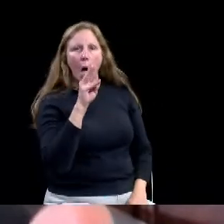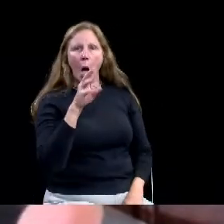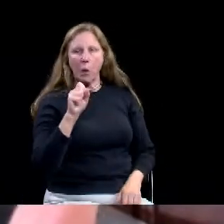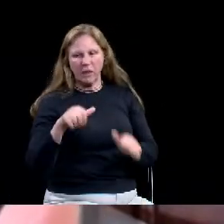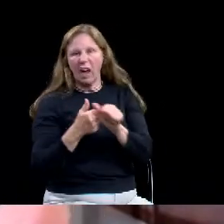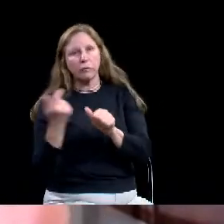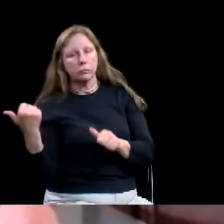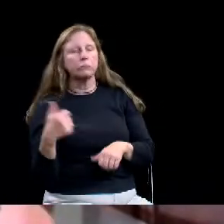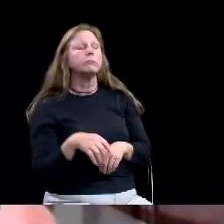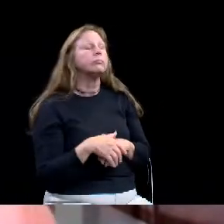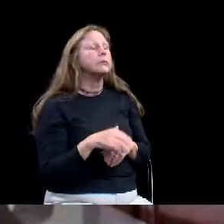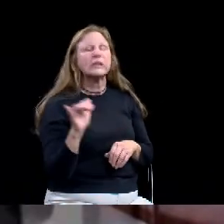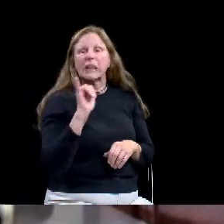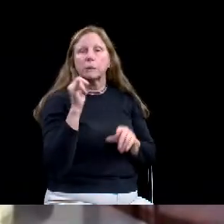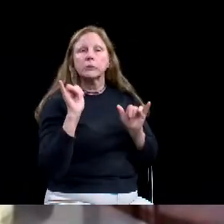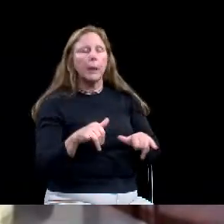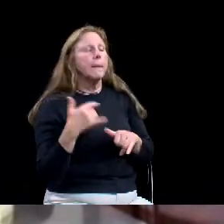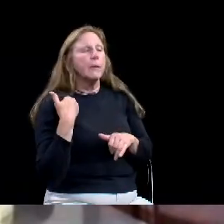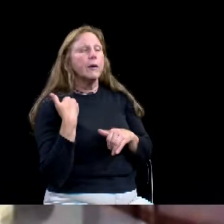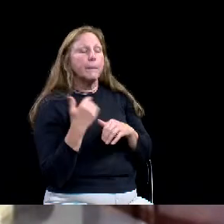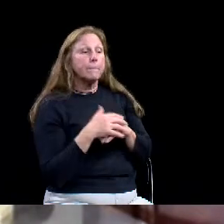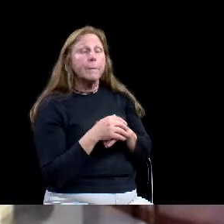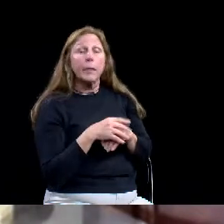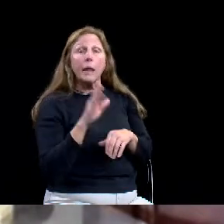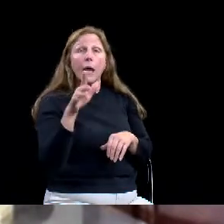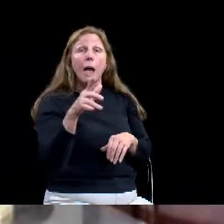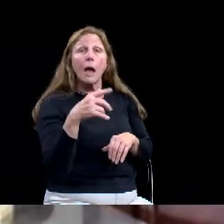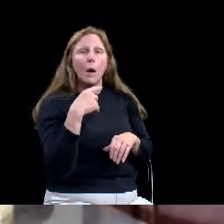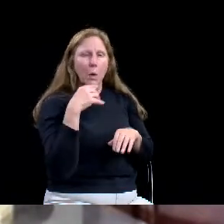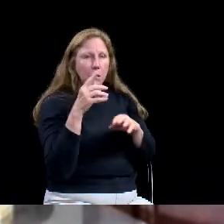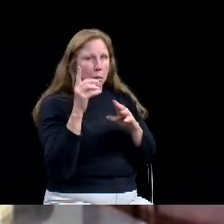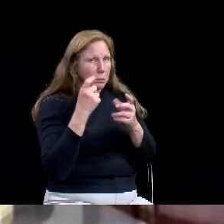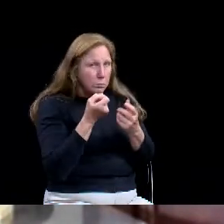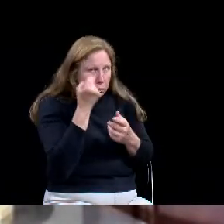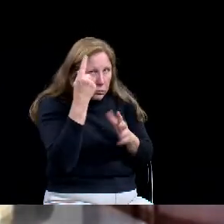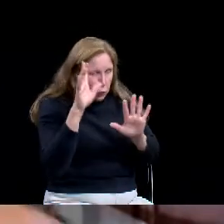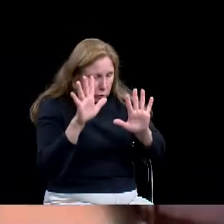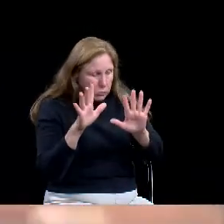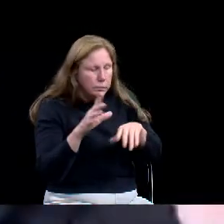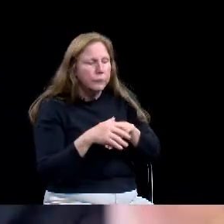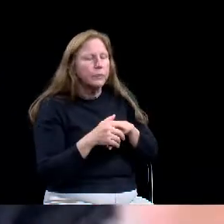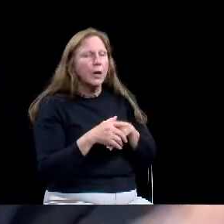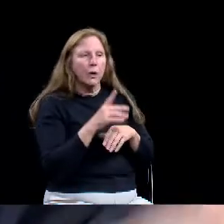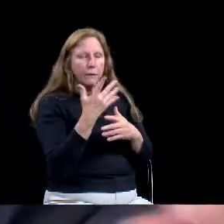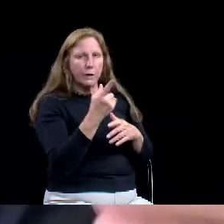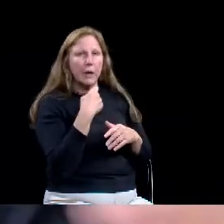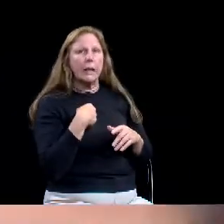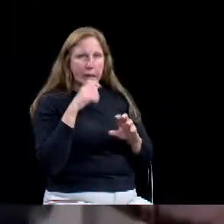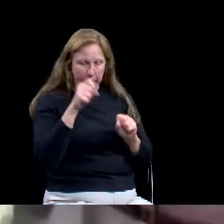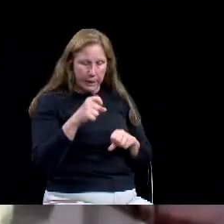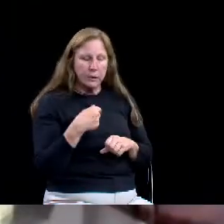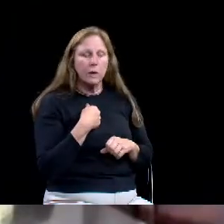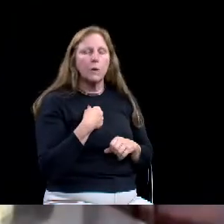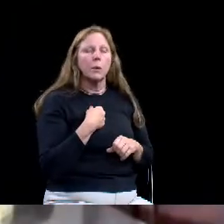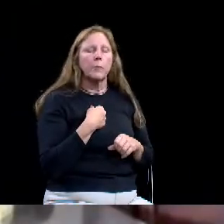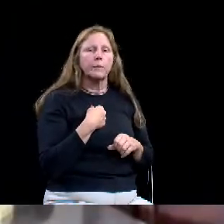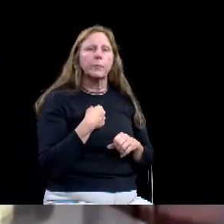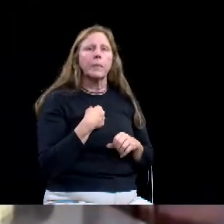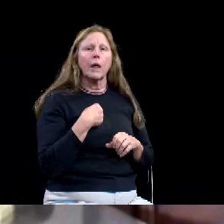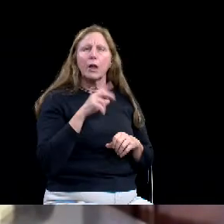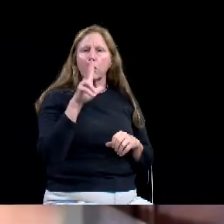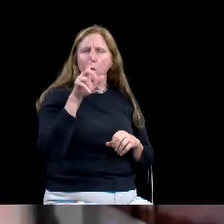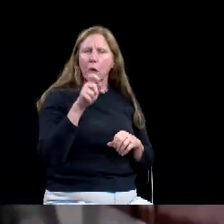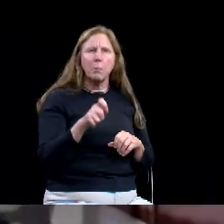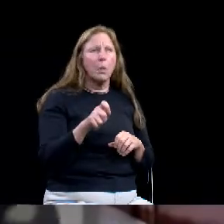we identified the roughly three and a half, three, seven of extraordinary sort of expenses that we took in